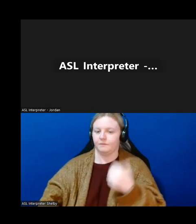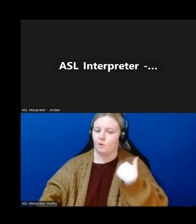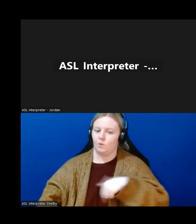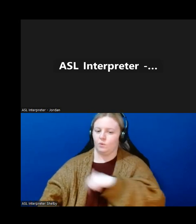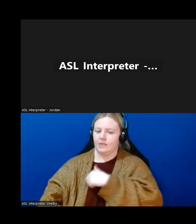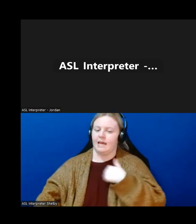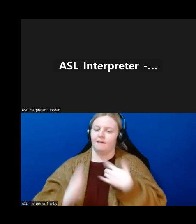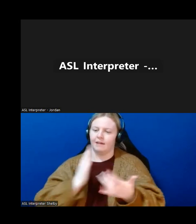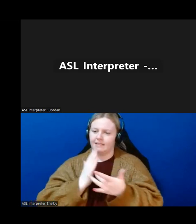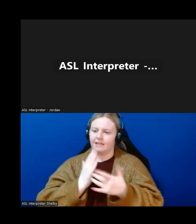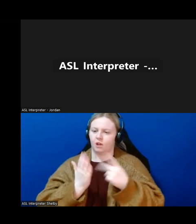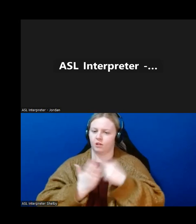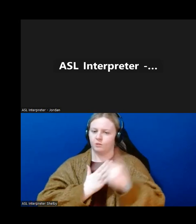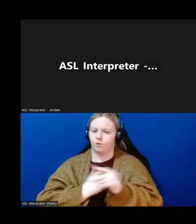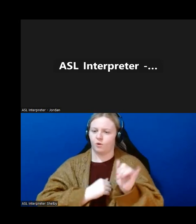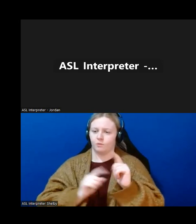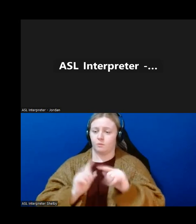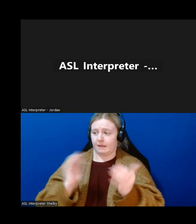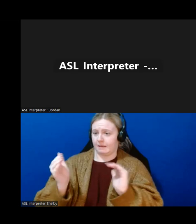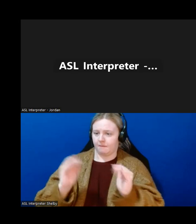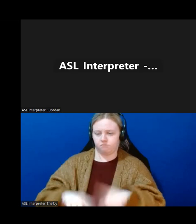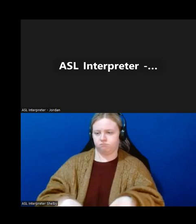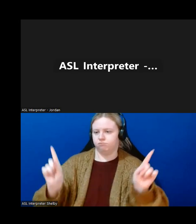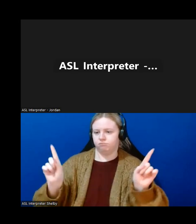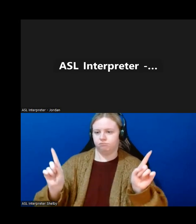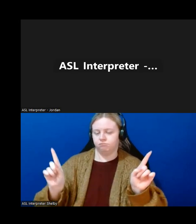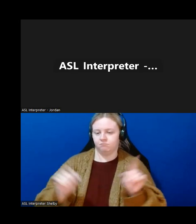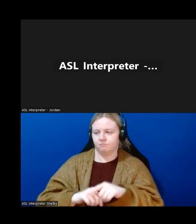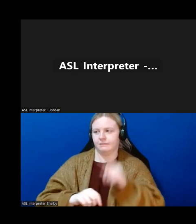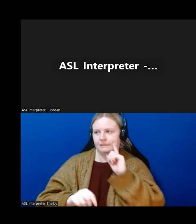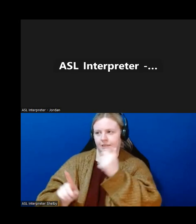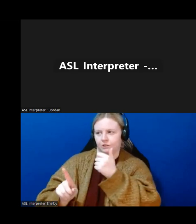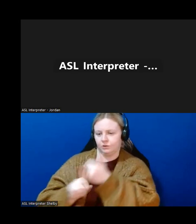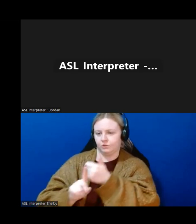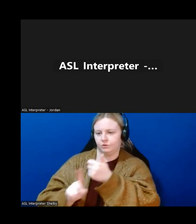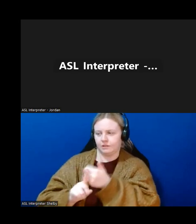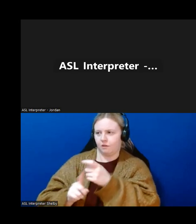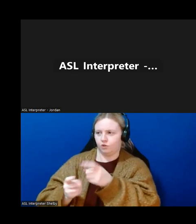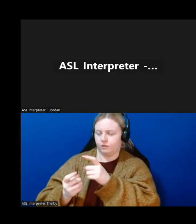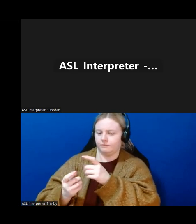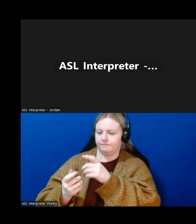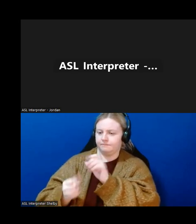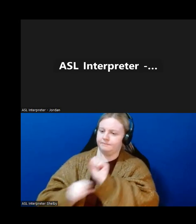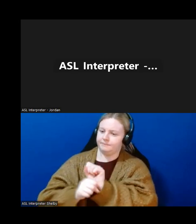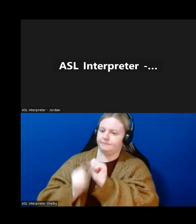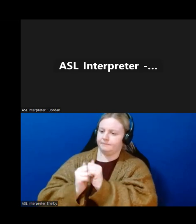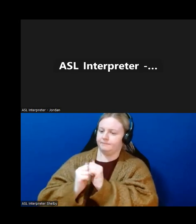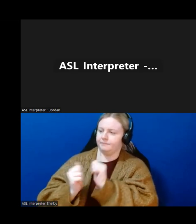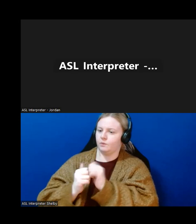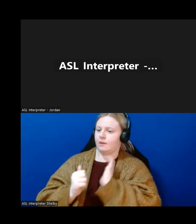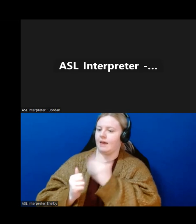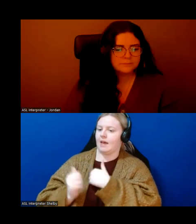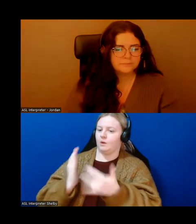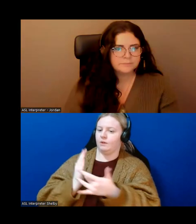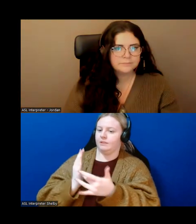but it looks a little bit different than yours, so I think that probably you should get to know our tech guys, but that'll be a different conversation.